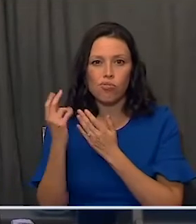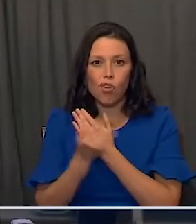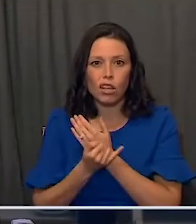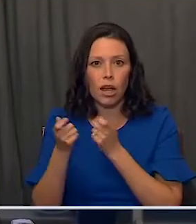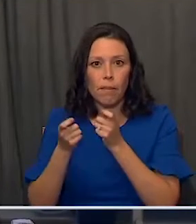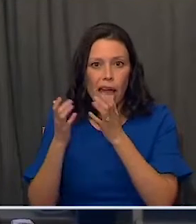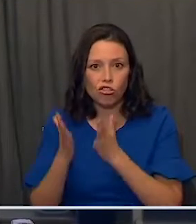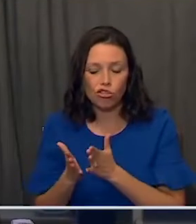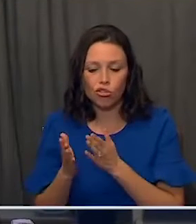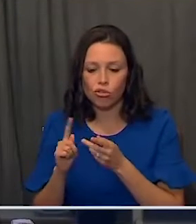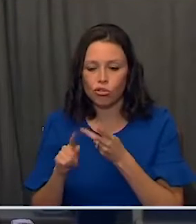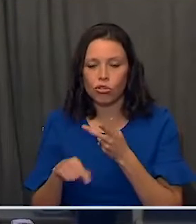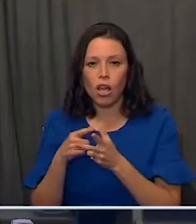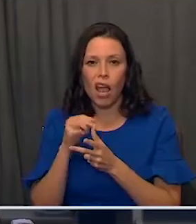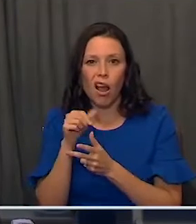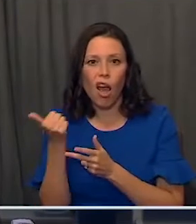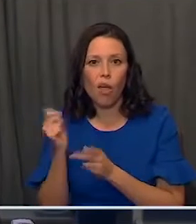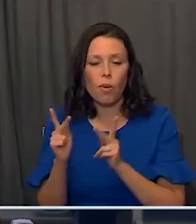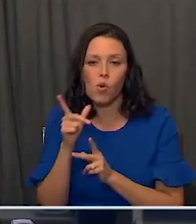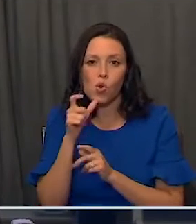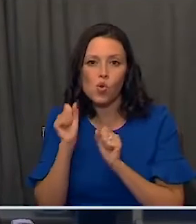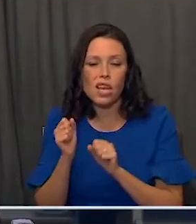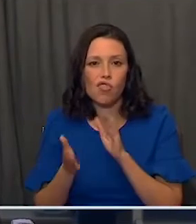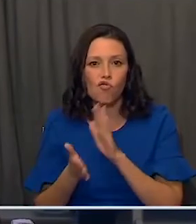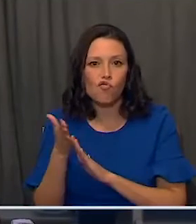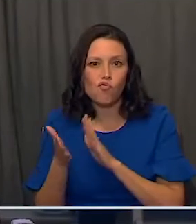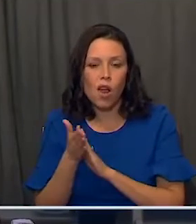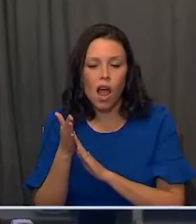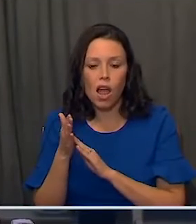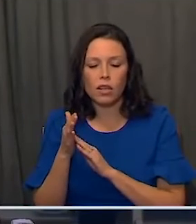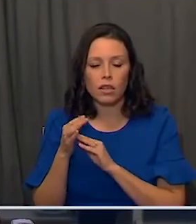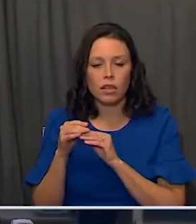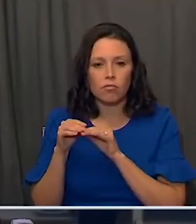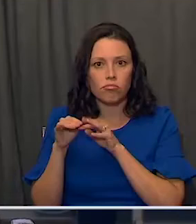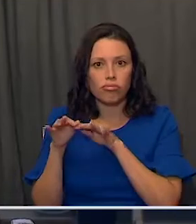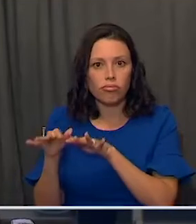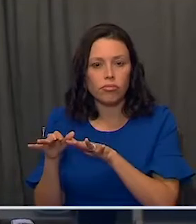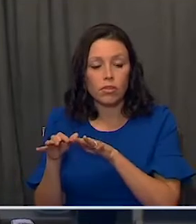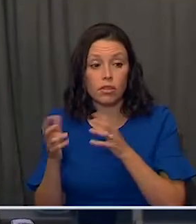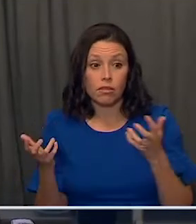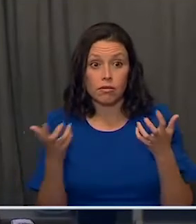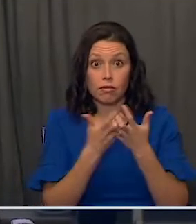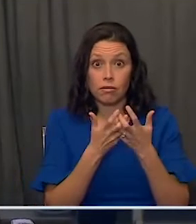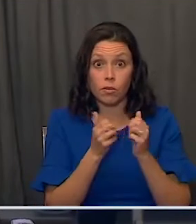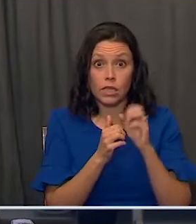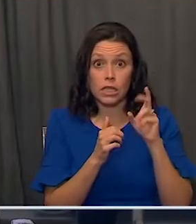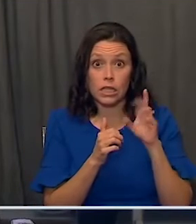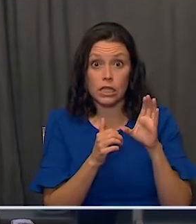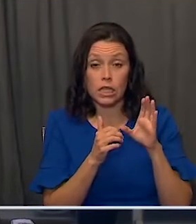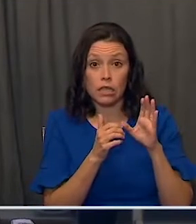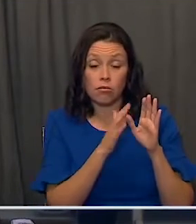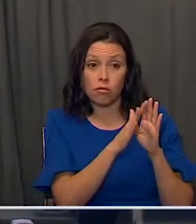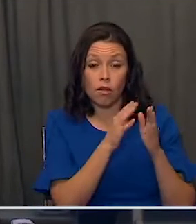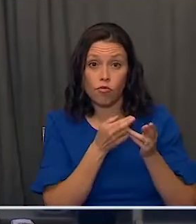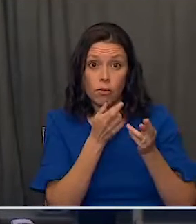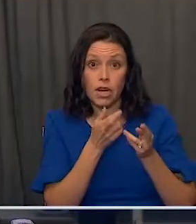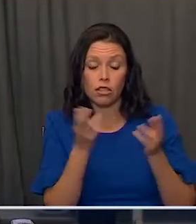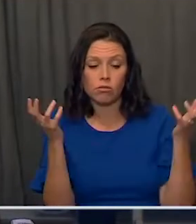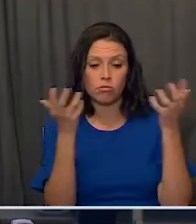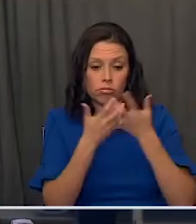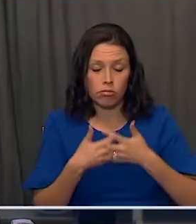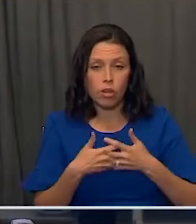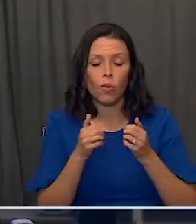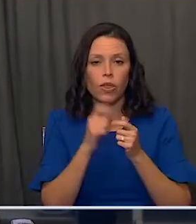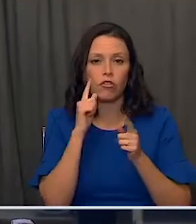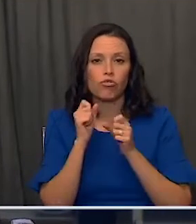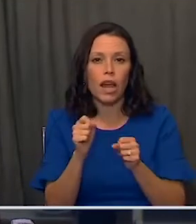managers, and those who could run campaigns. And together, this organization has come up with our